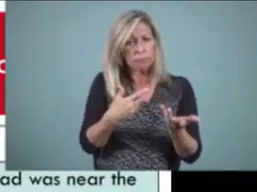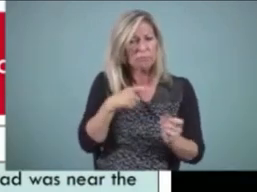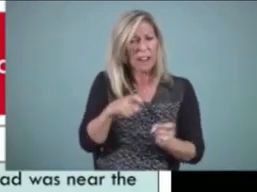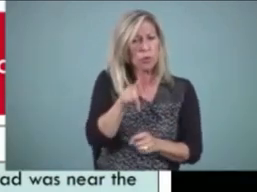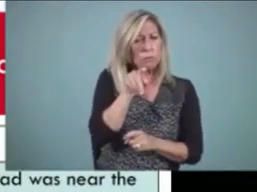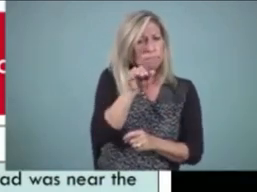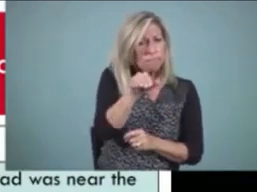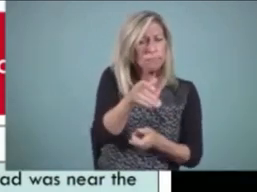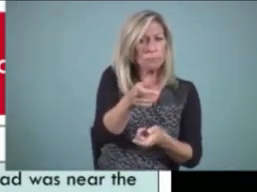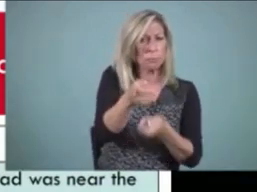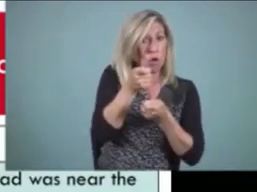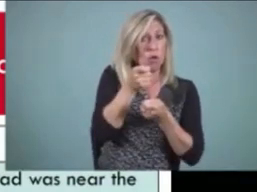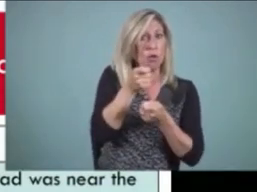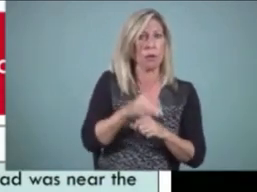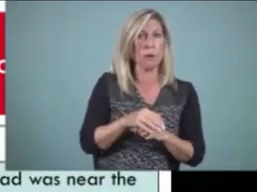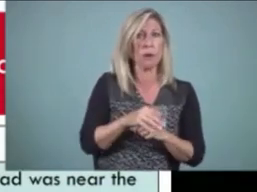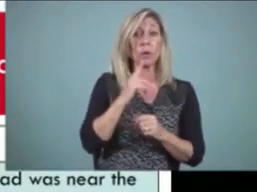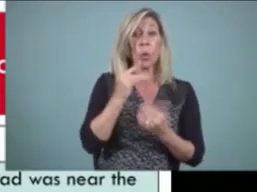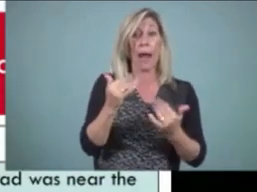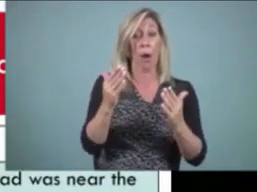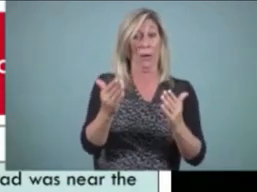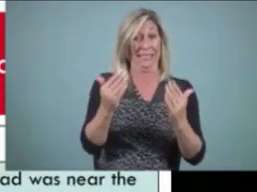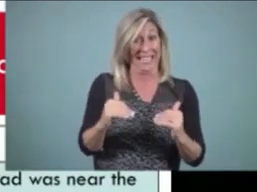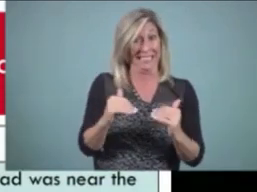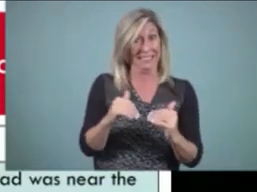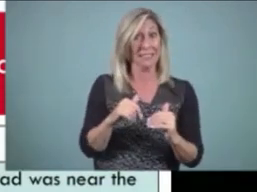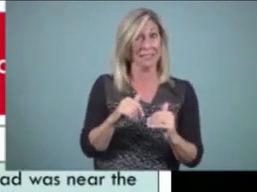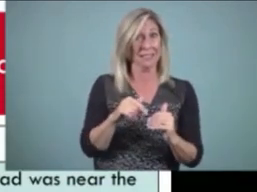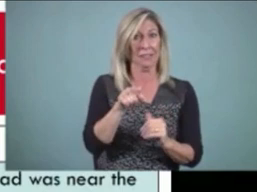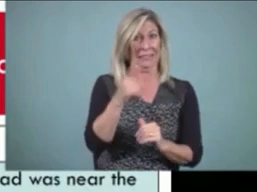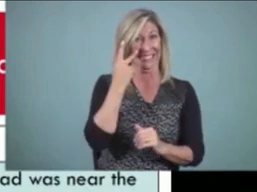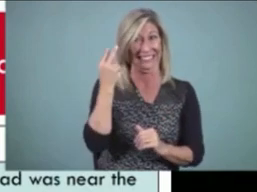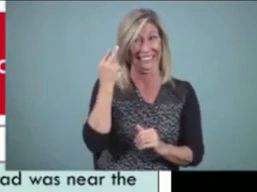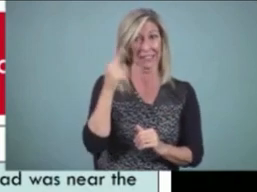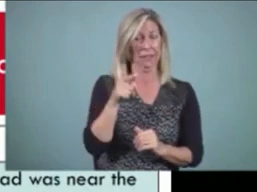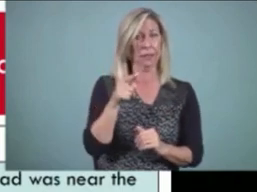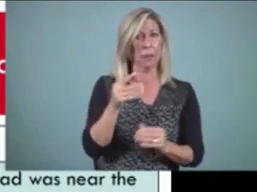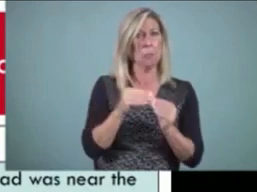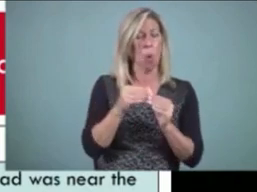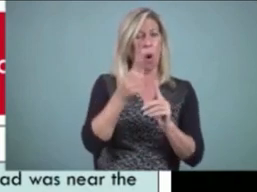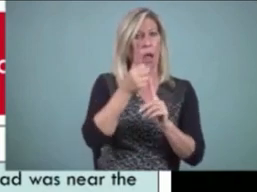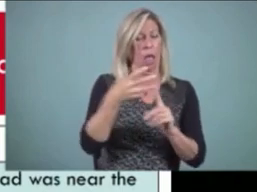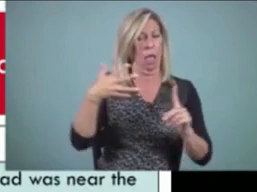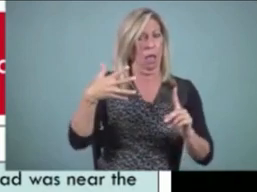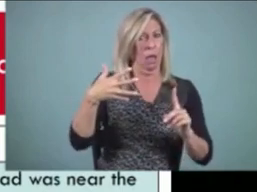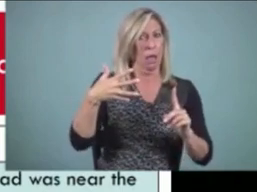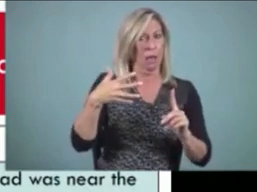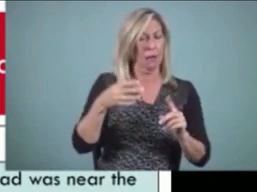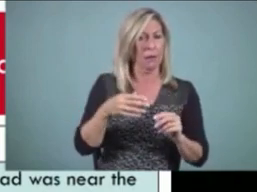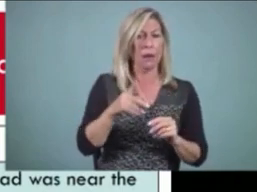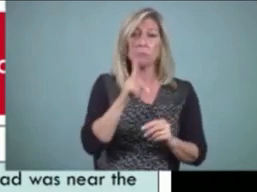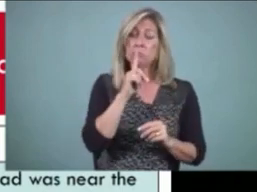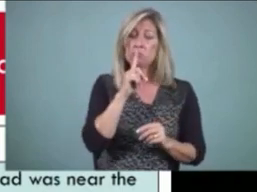can see how she's expanded it. Even though the English English is still not strong, she has managed to